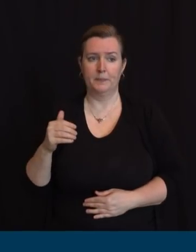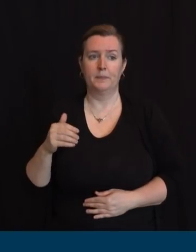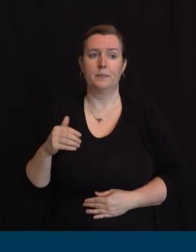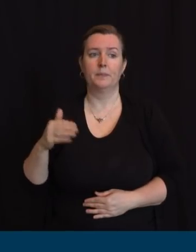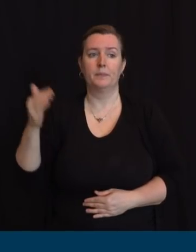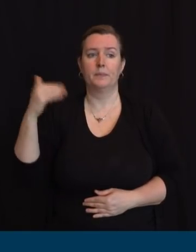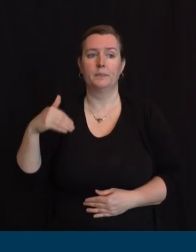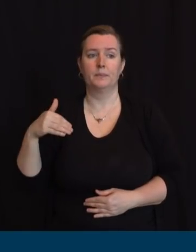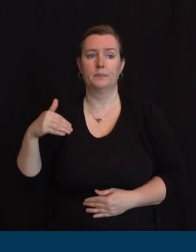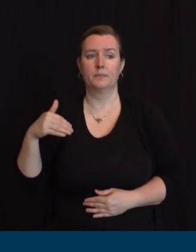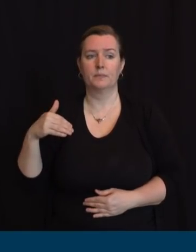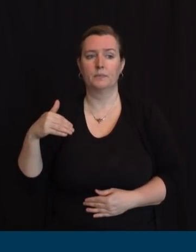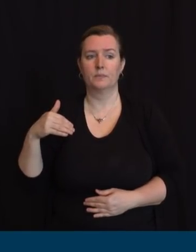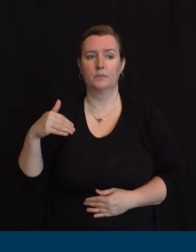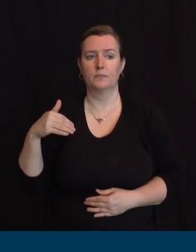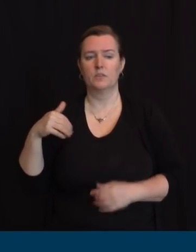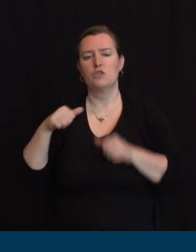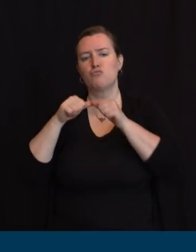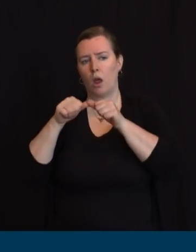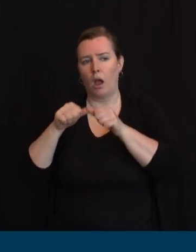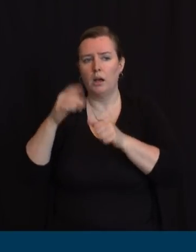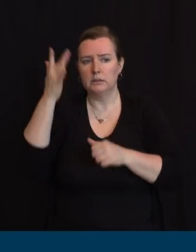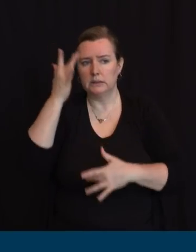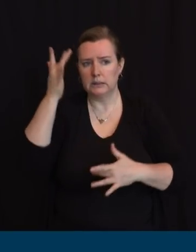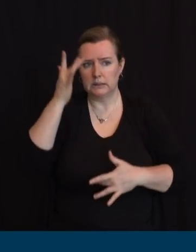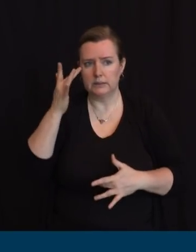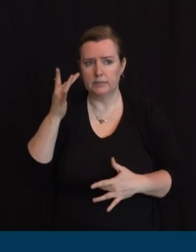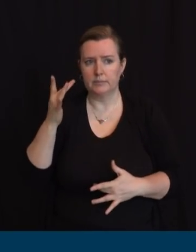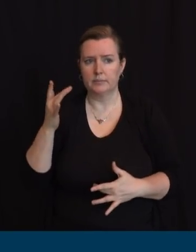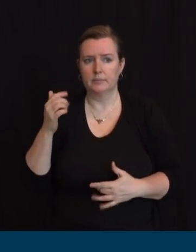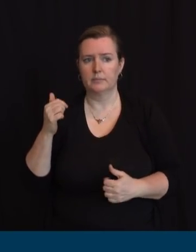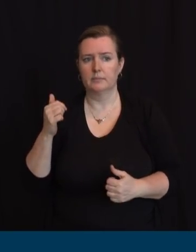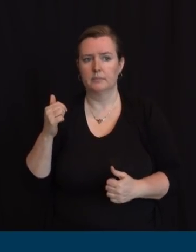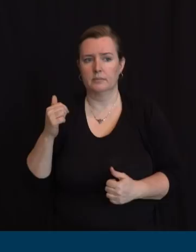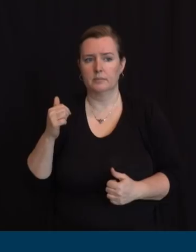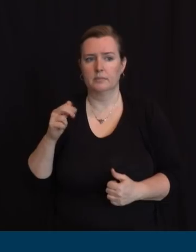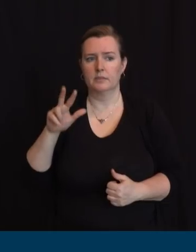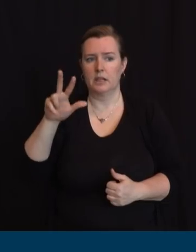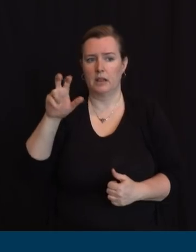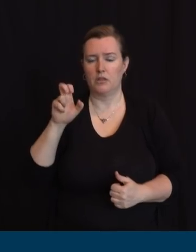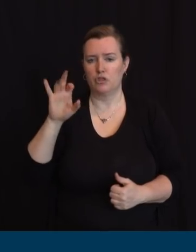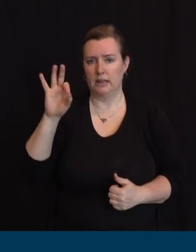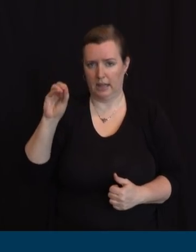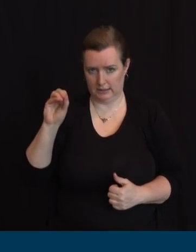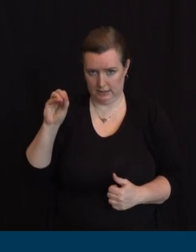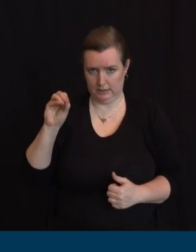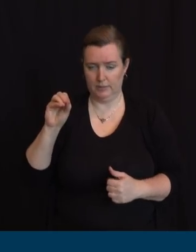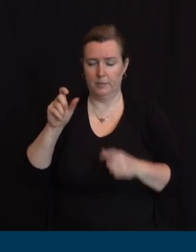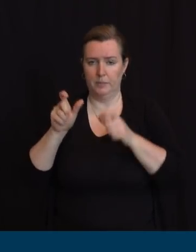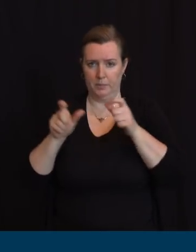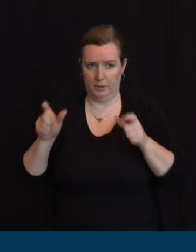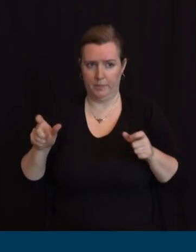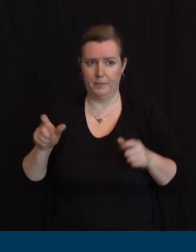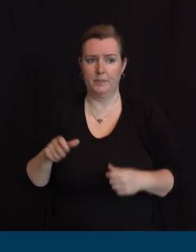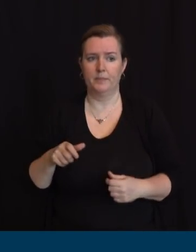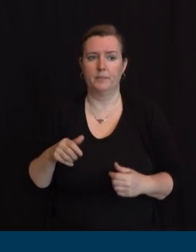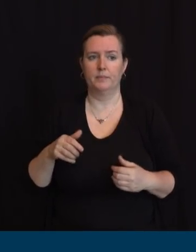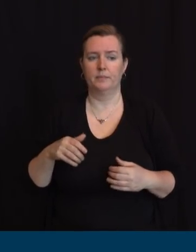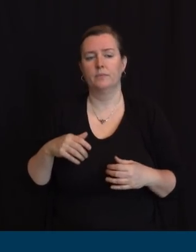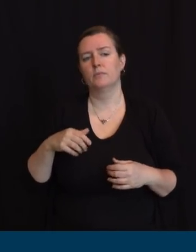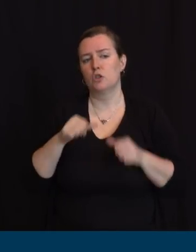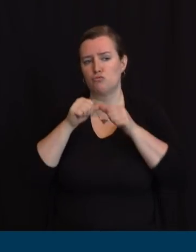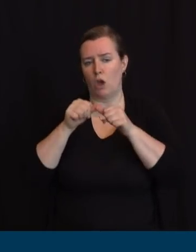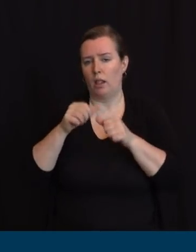30.3% or 390. Chronic lung, 20.8% or 268